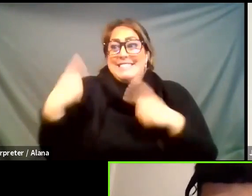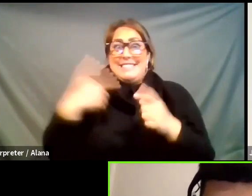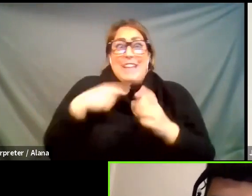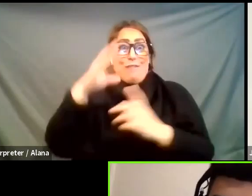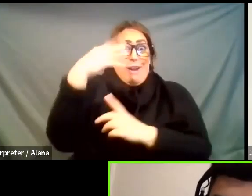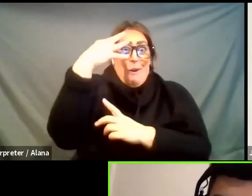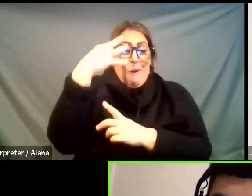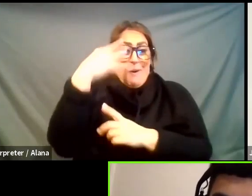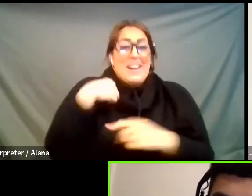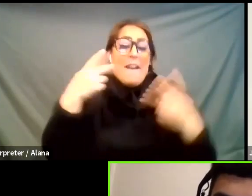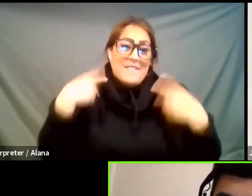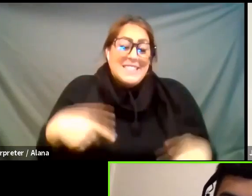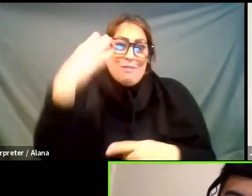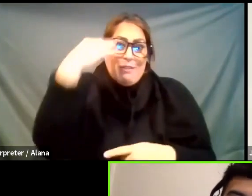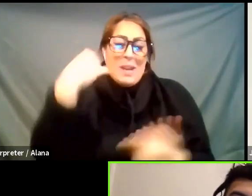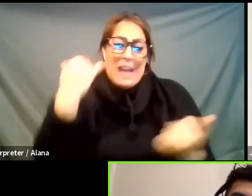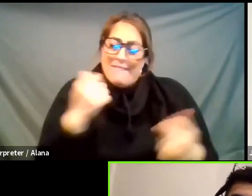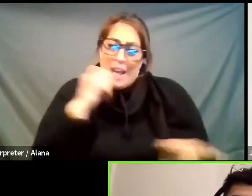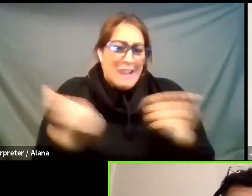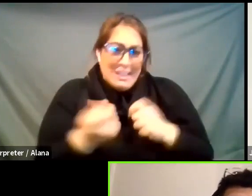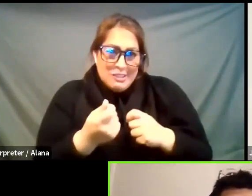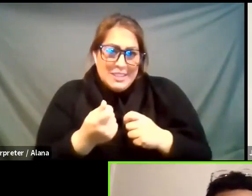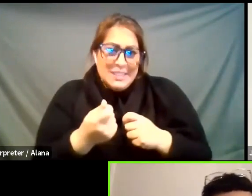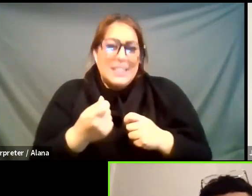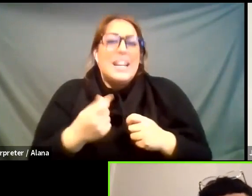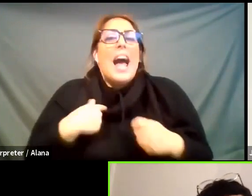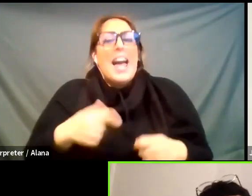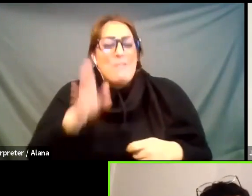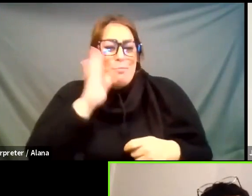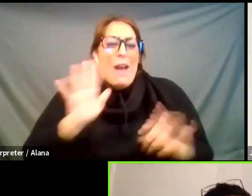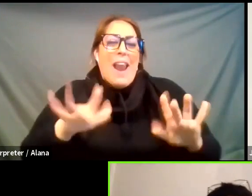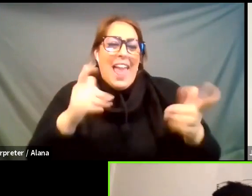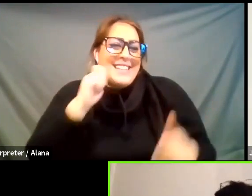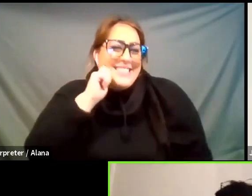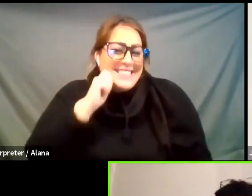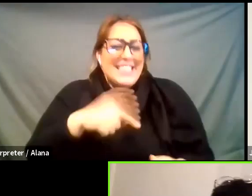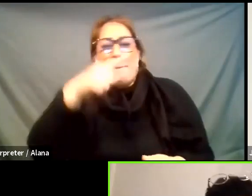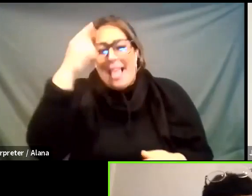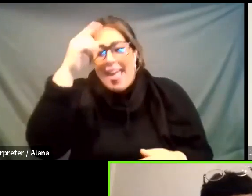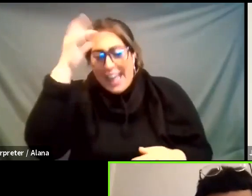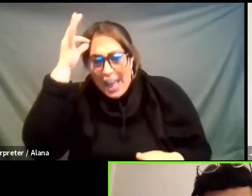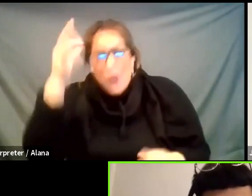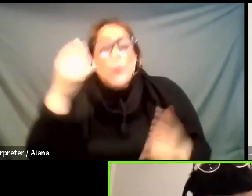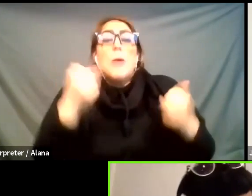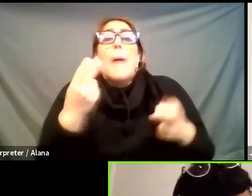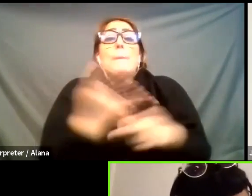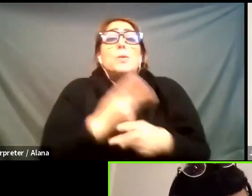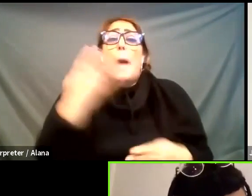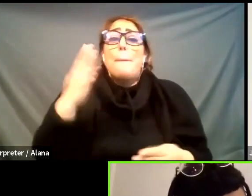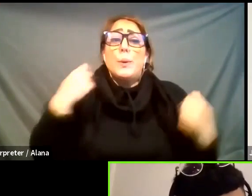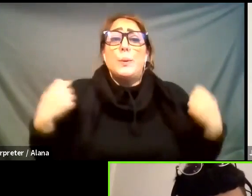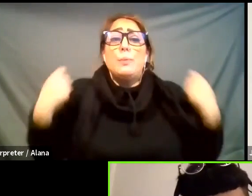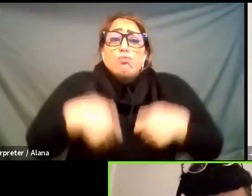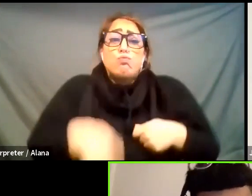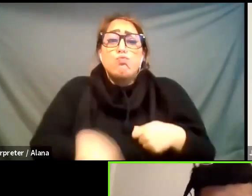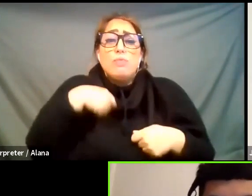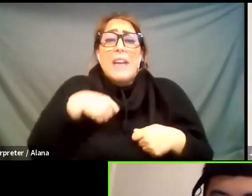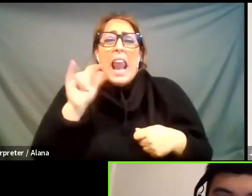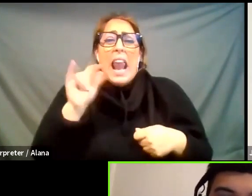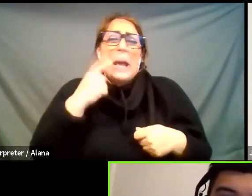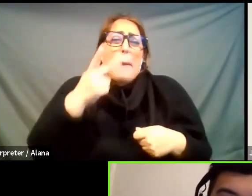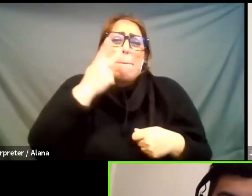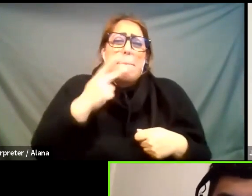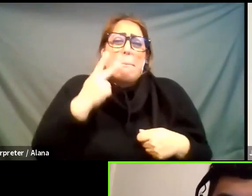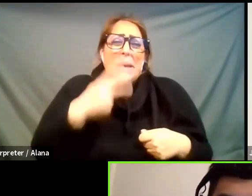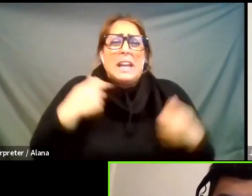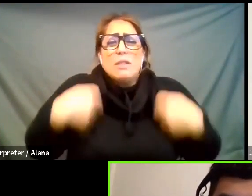physically at least uh only that i'm wearing today uh blue jumpsuit and a pinkish pullover